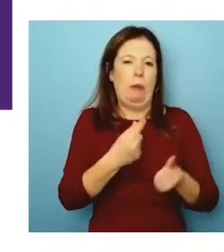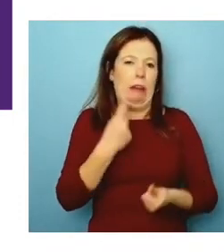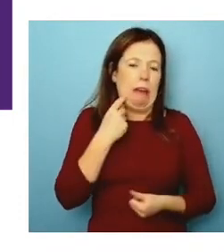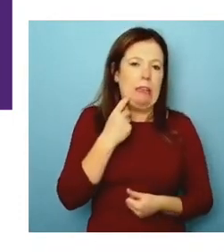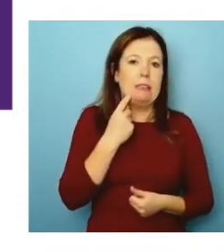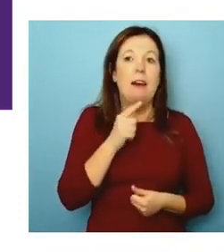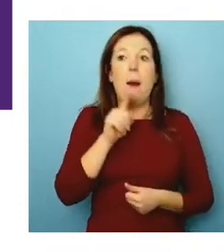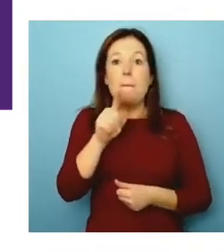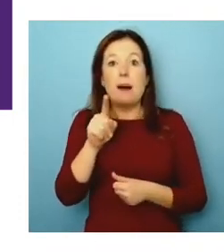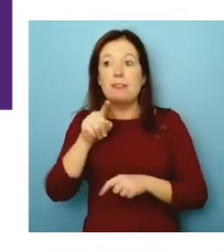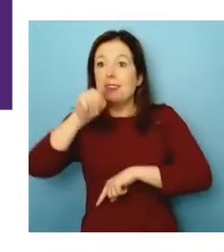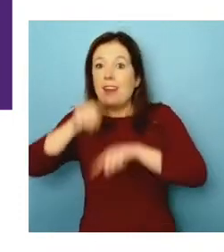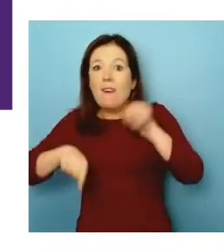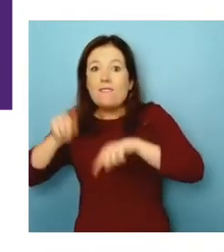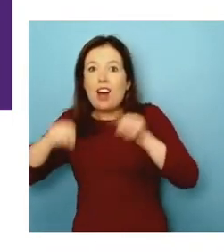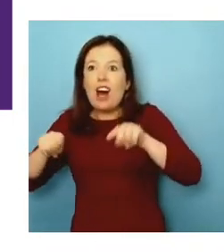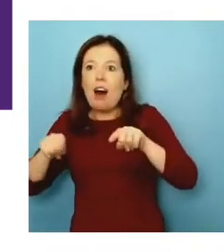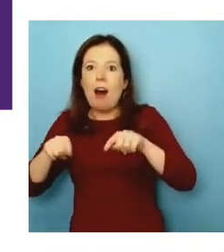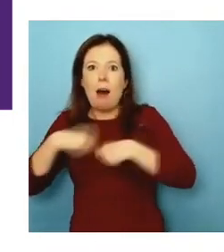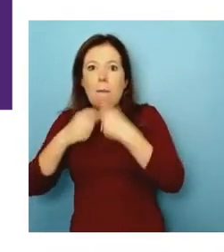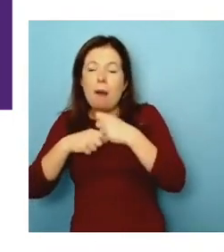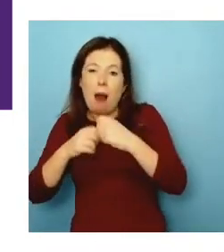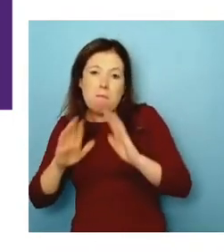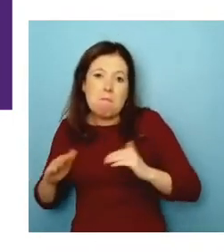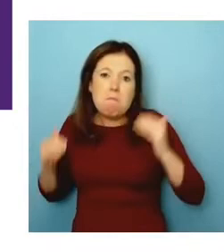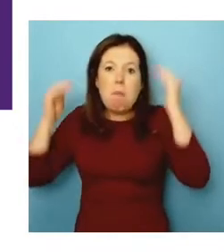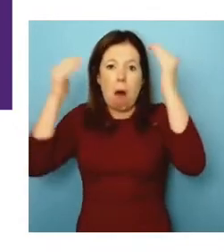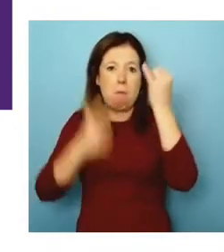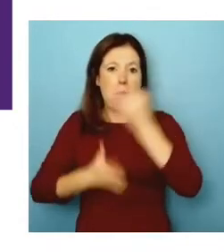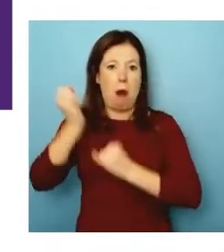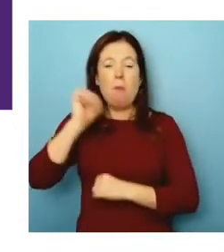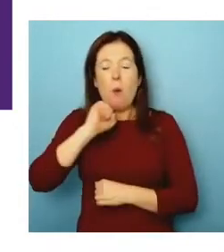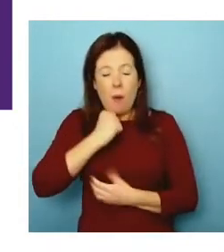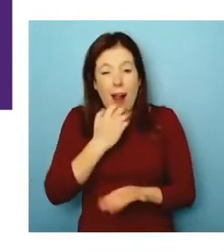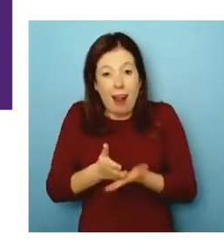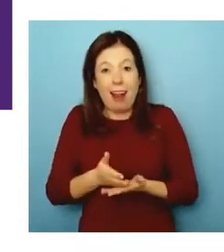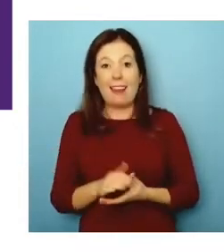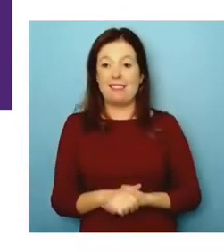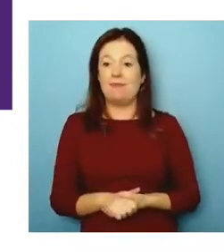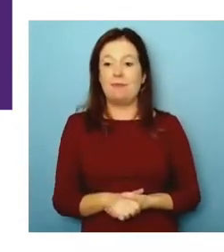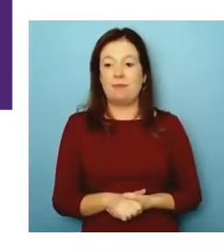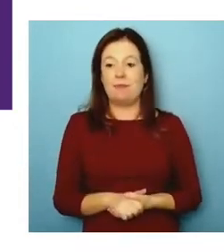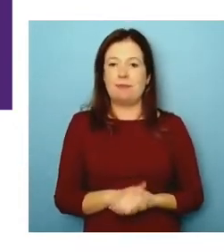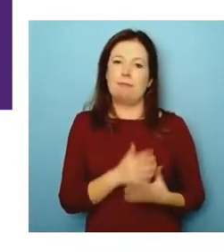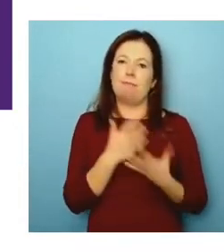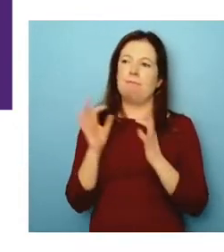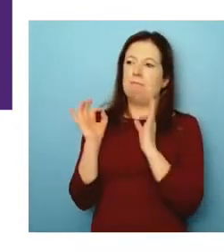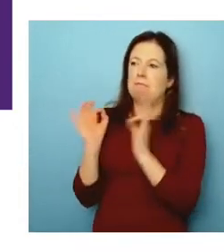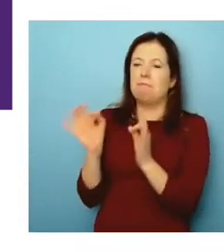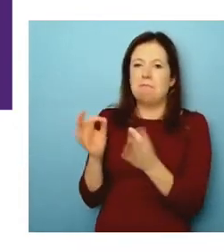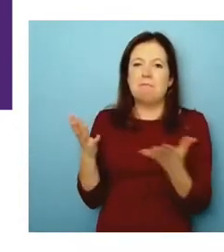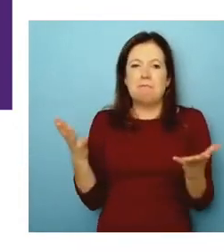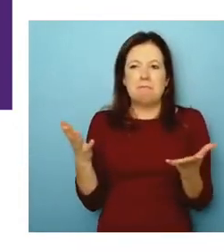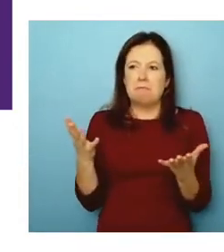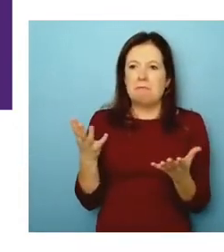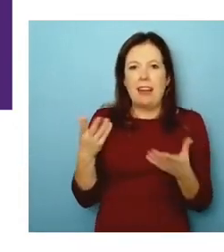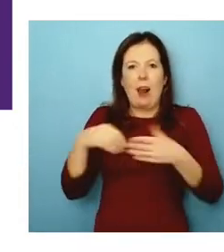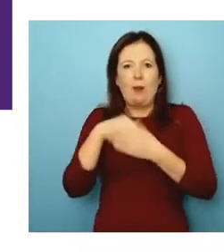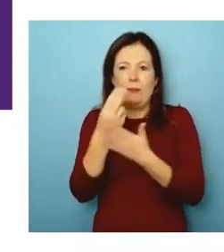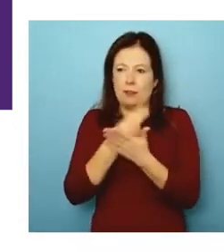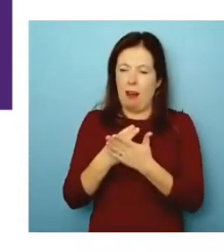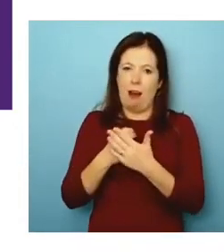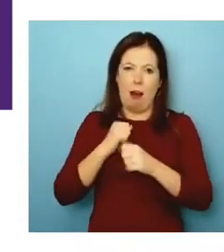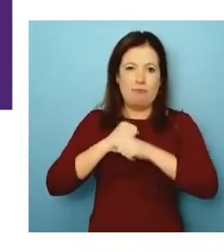the crash and burn. You get the X factor and you win. I love that, Johan. It's almost could be an advert for inclusive design.